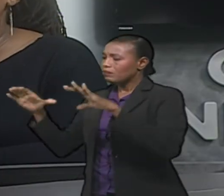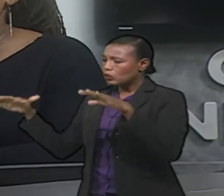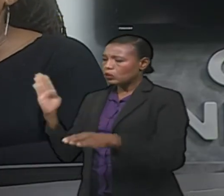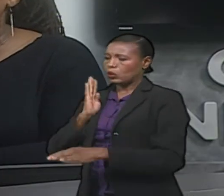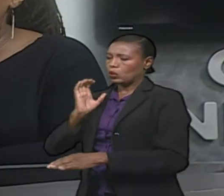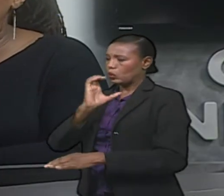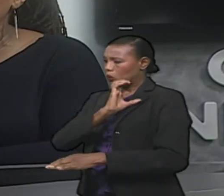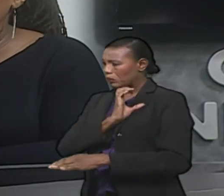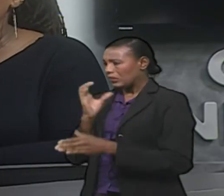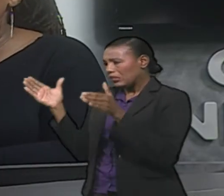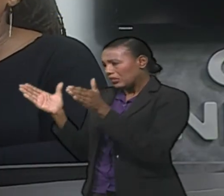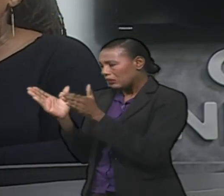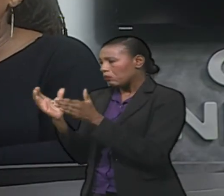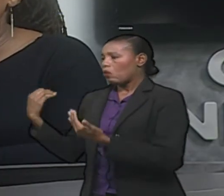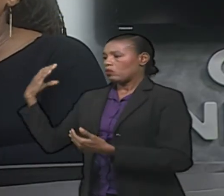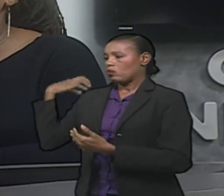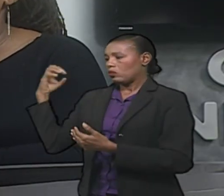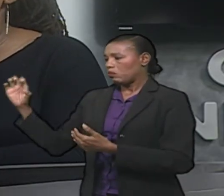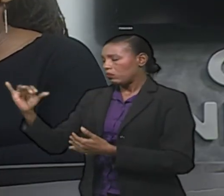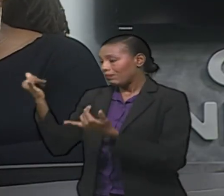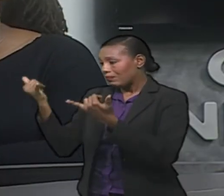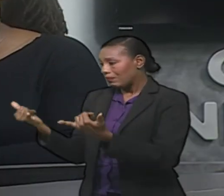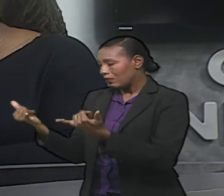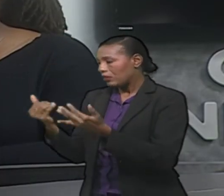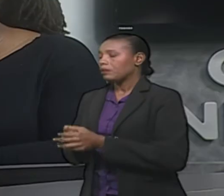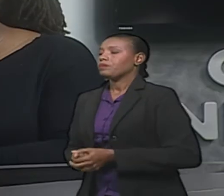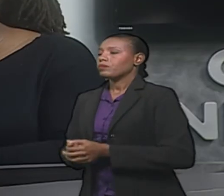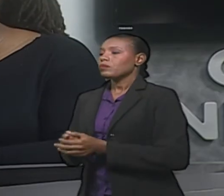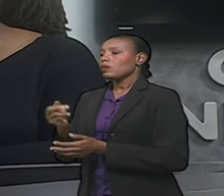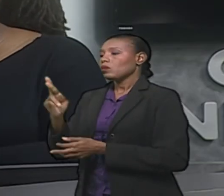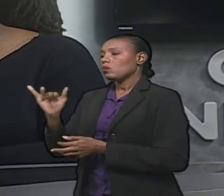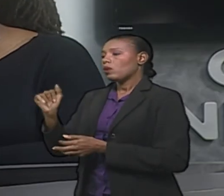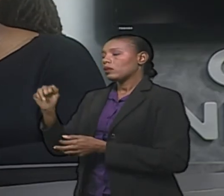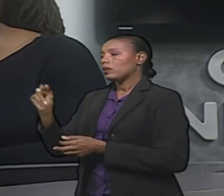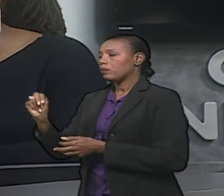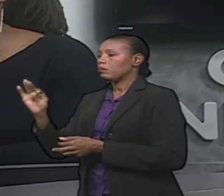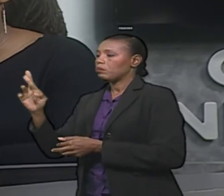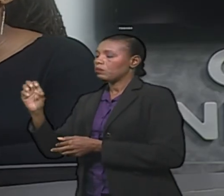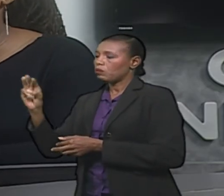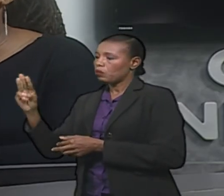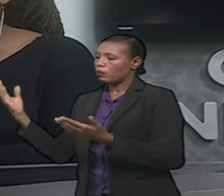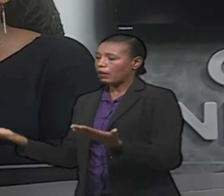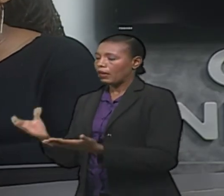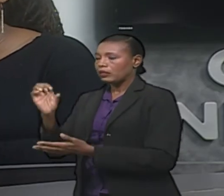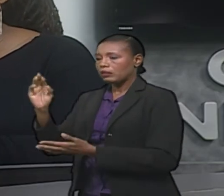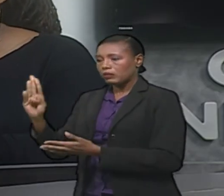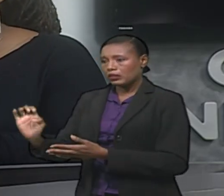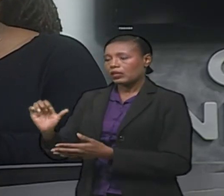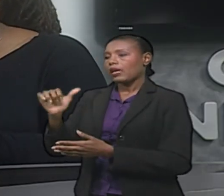Joseph and Marlon Madden from Barbados Today, Ryan Broome and Anne-Marie Burke from here at CBC. The five of us, we've been working